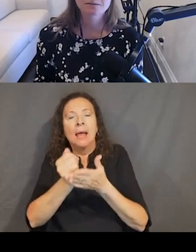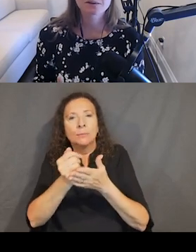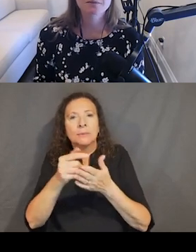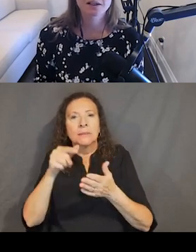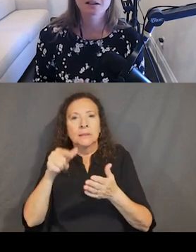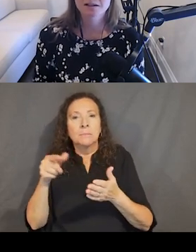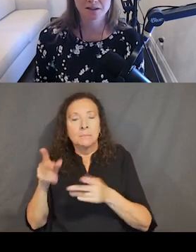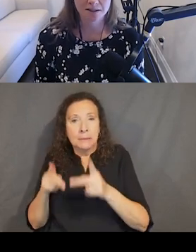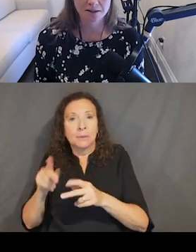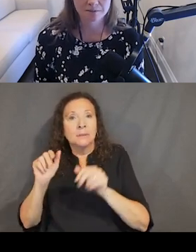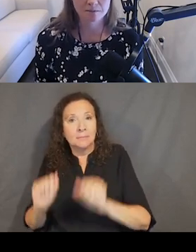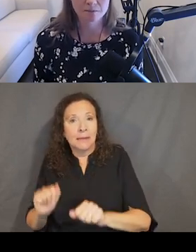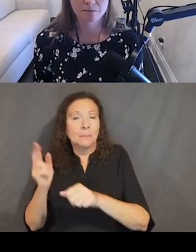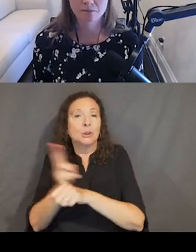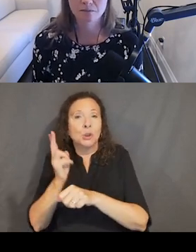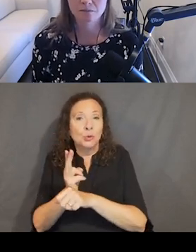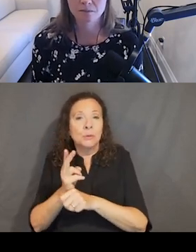simply by being consistent.